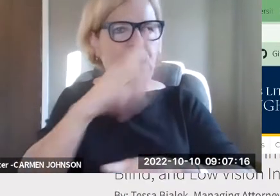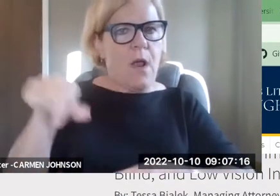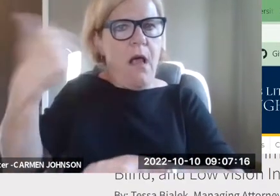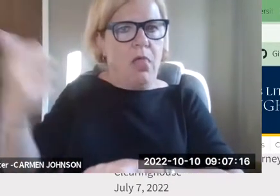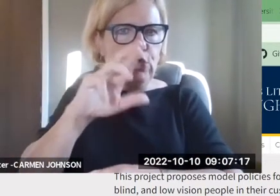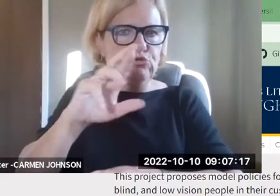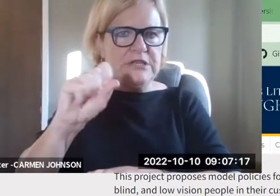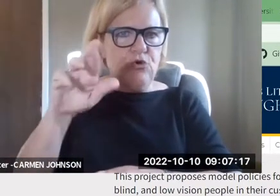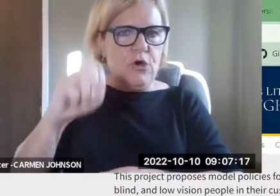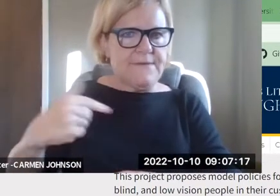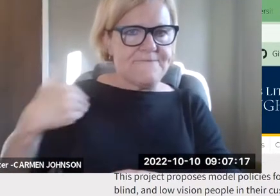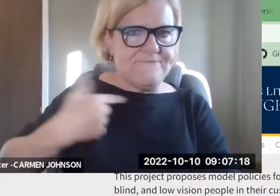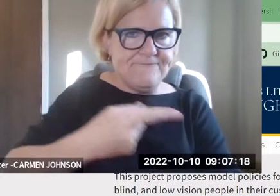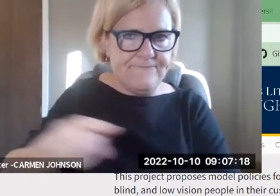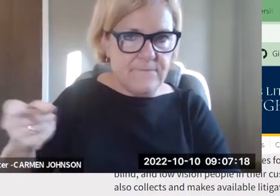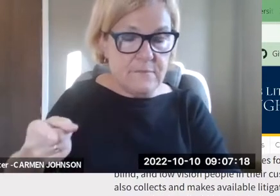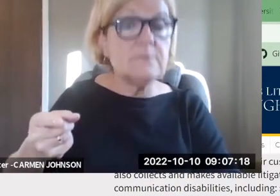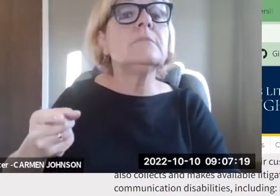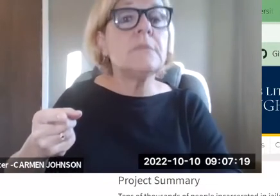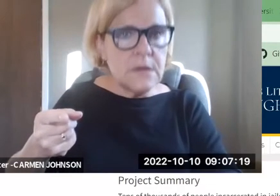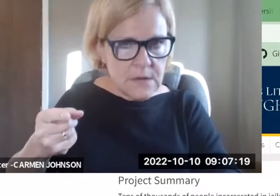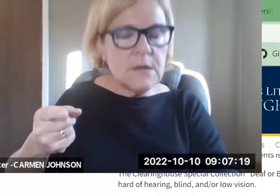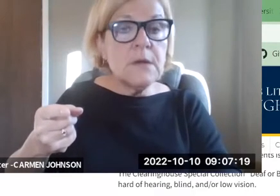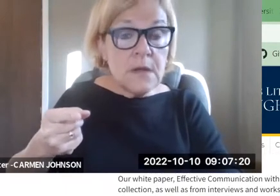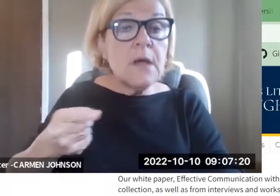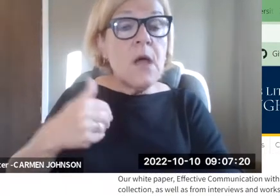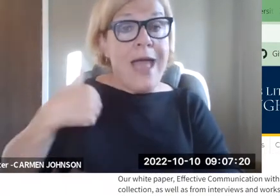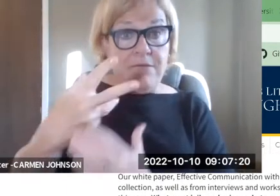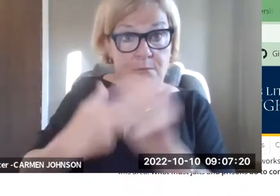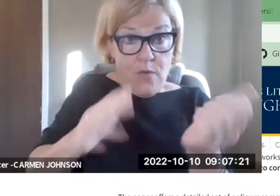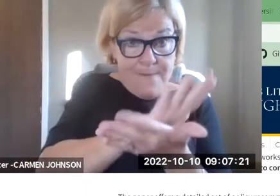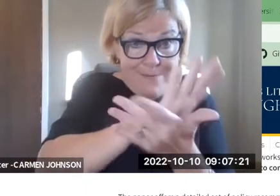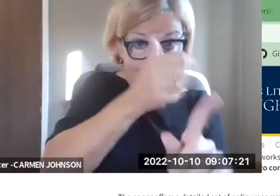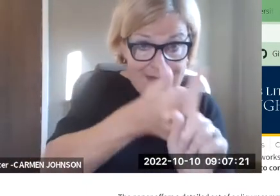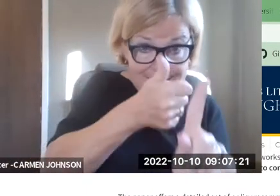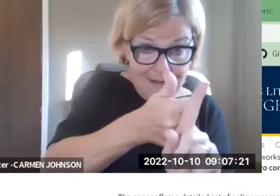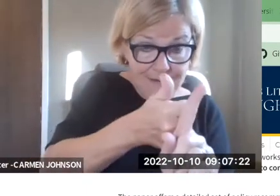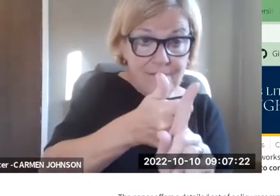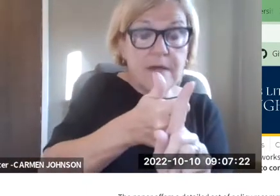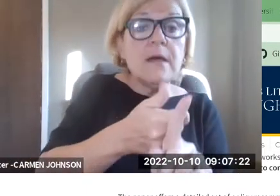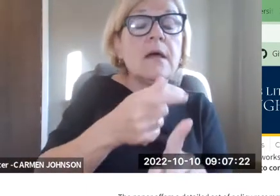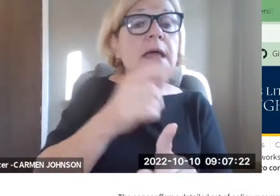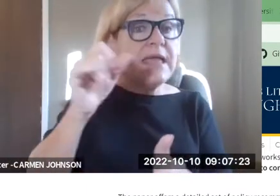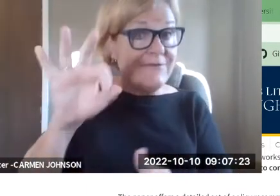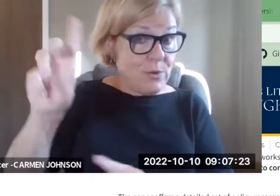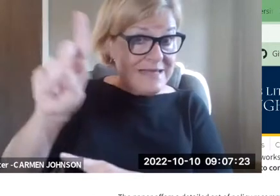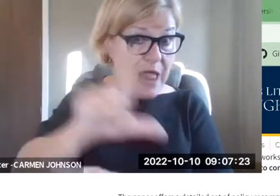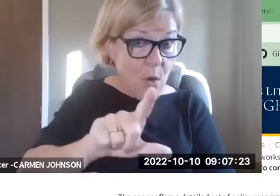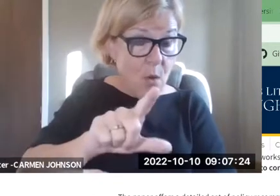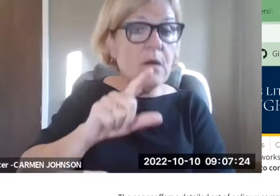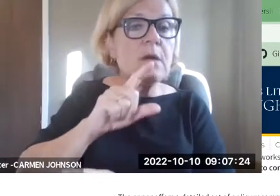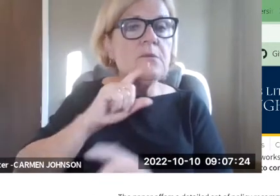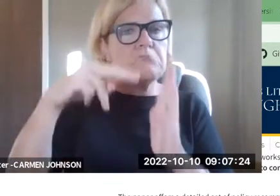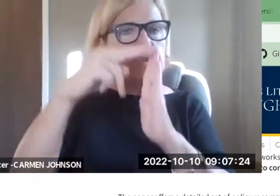go and download the same, same paper that we've shared, but so that you can see what other resources are here. What's here